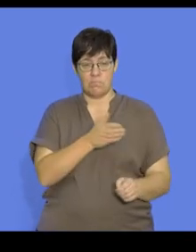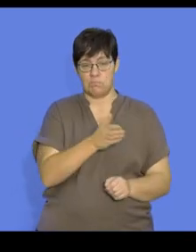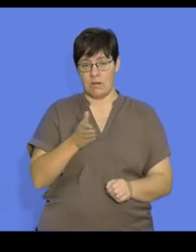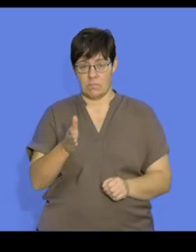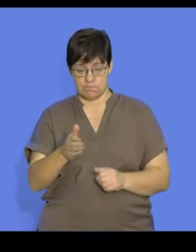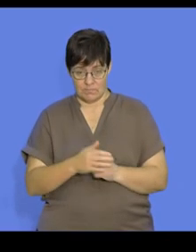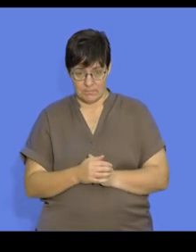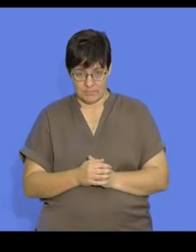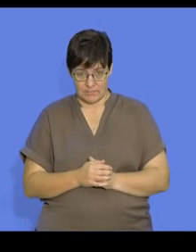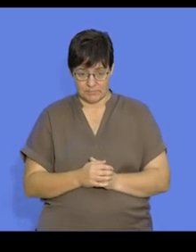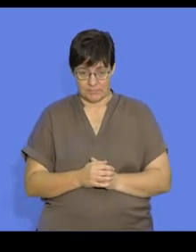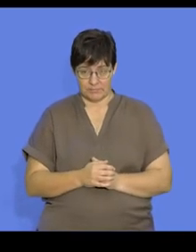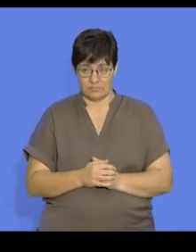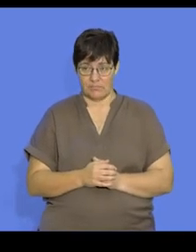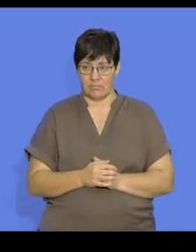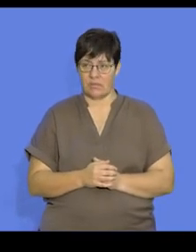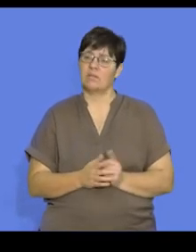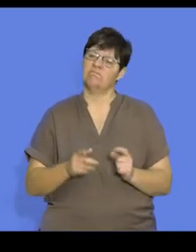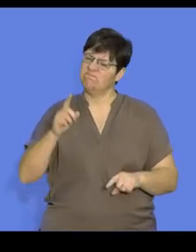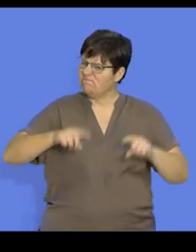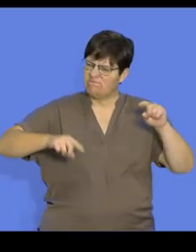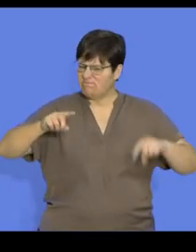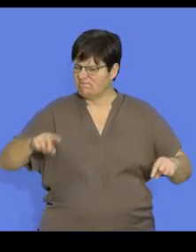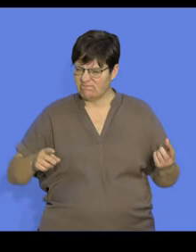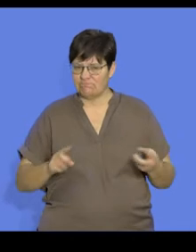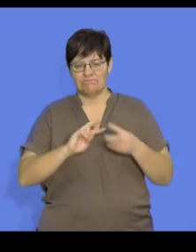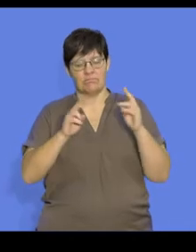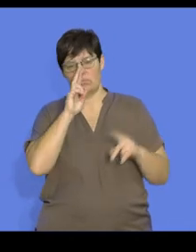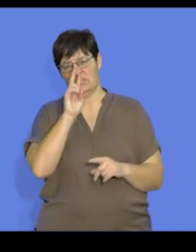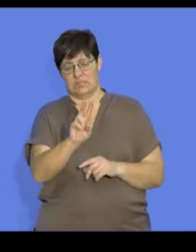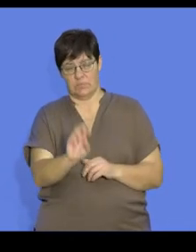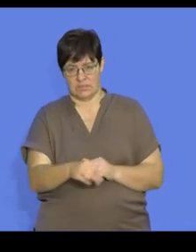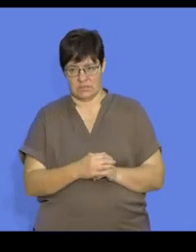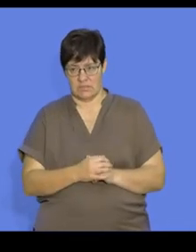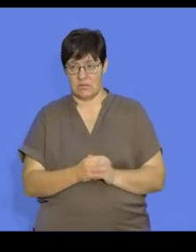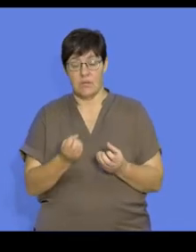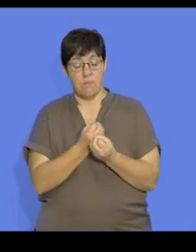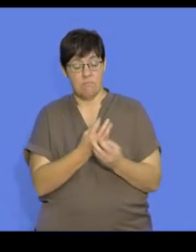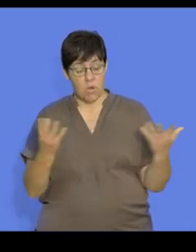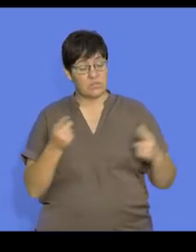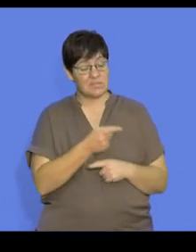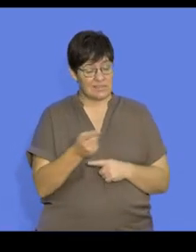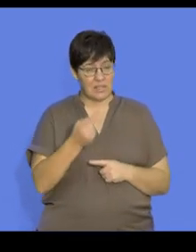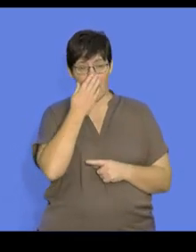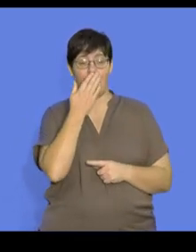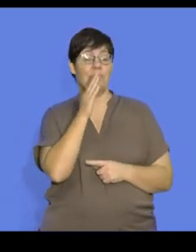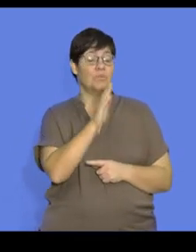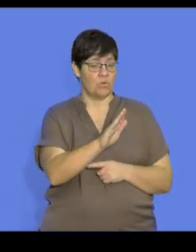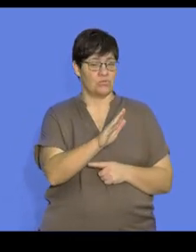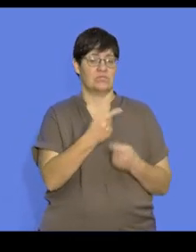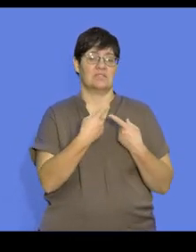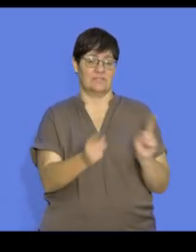different species. Now, there are various different types that we need to look at. Most species have different approaches to